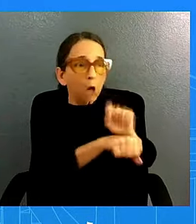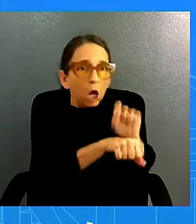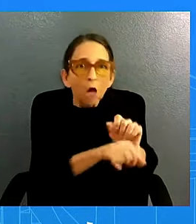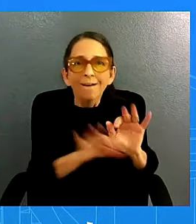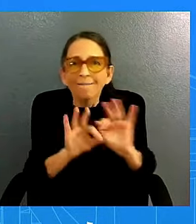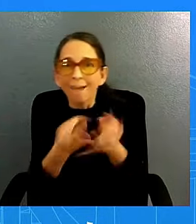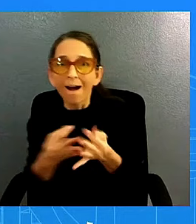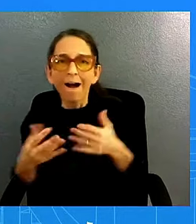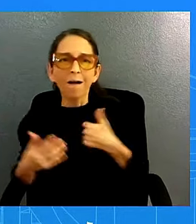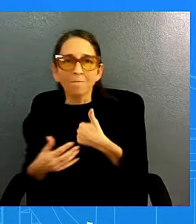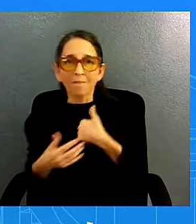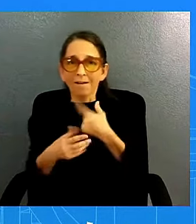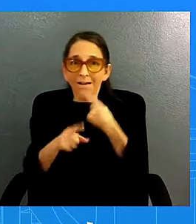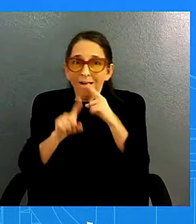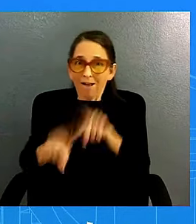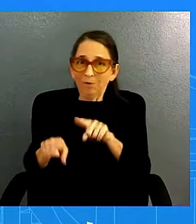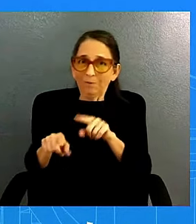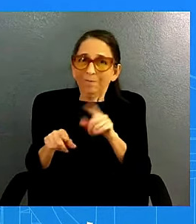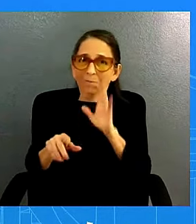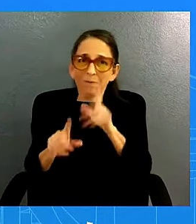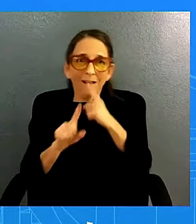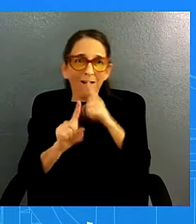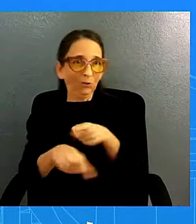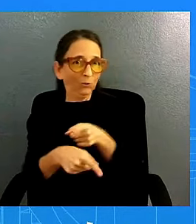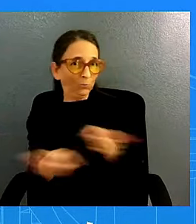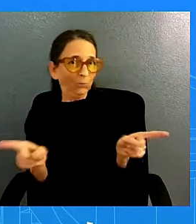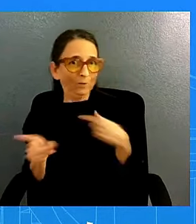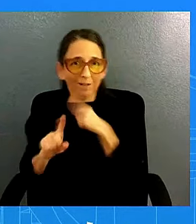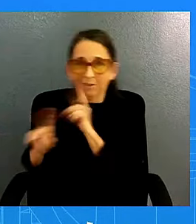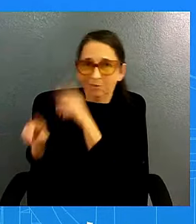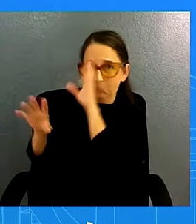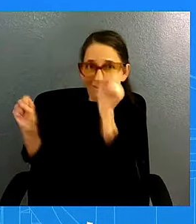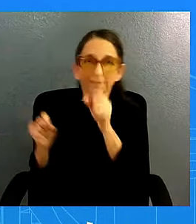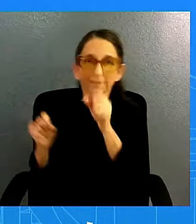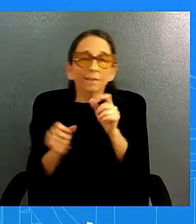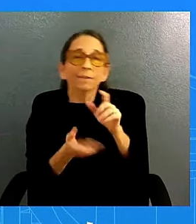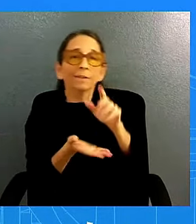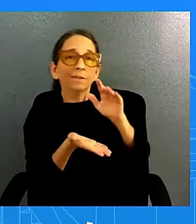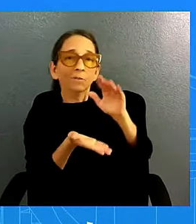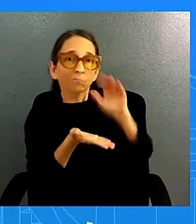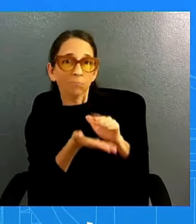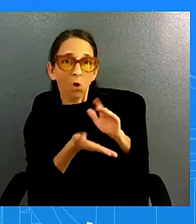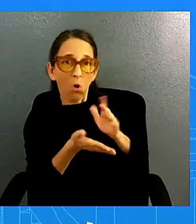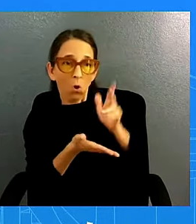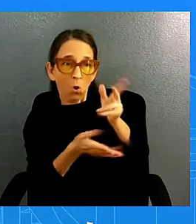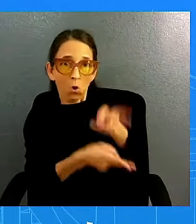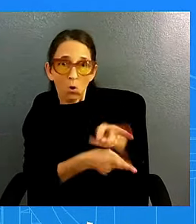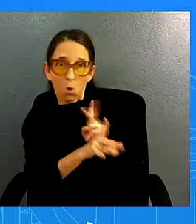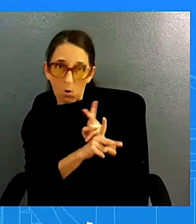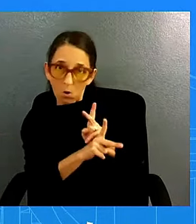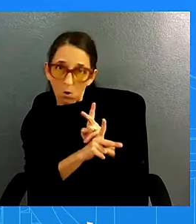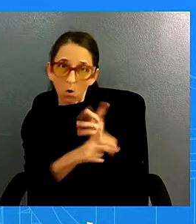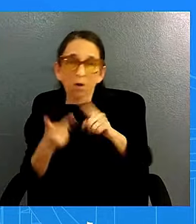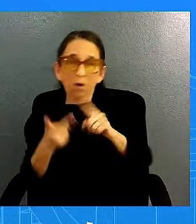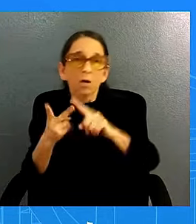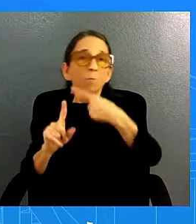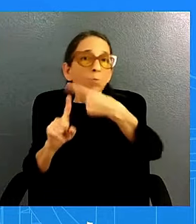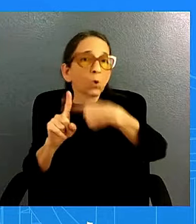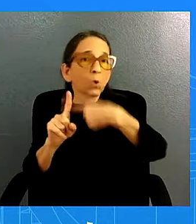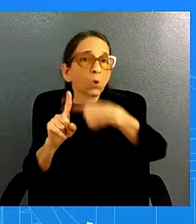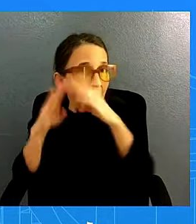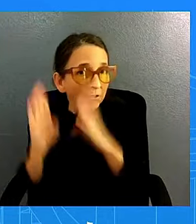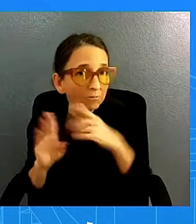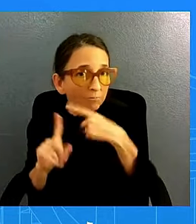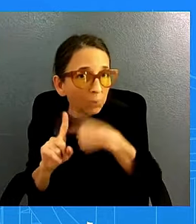is uh lower costs of lending lower costs of a mortgage lower cost if you want to take out a loan to improve